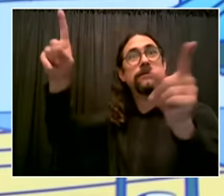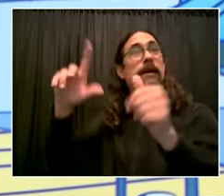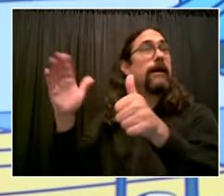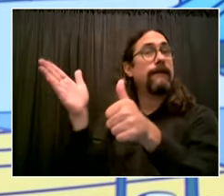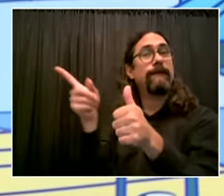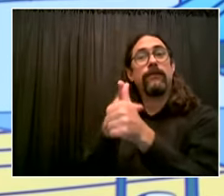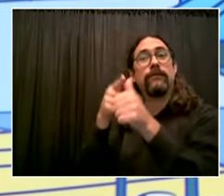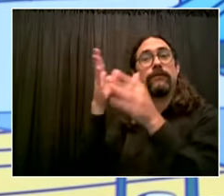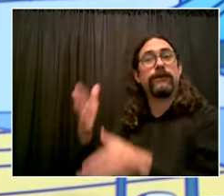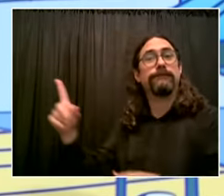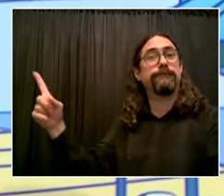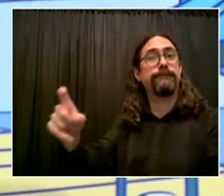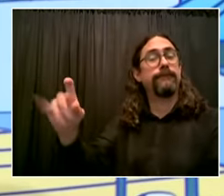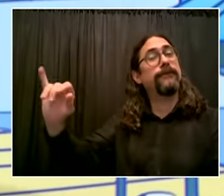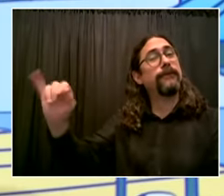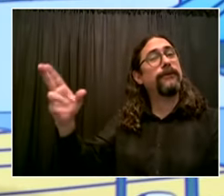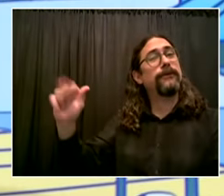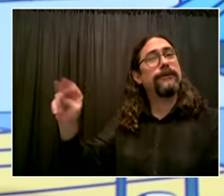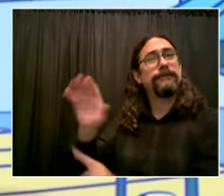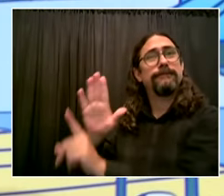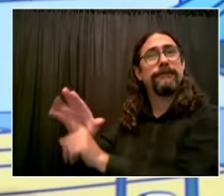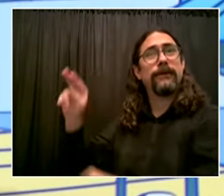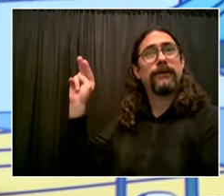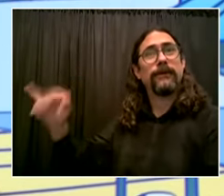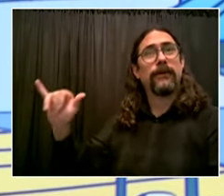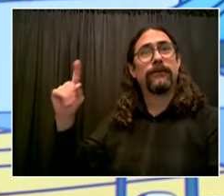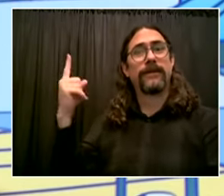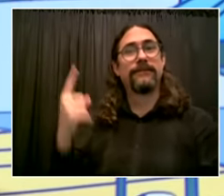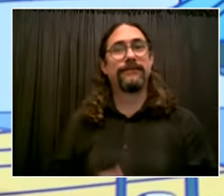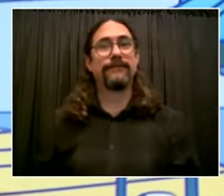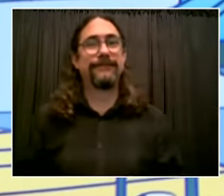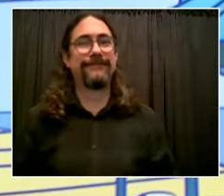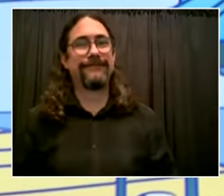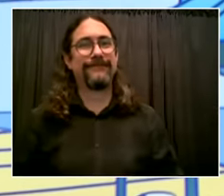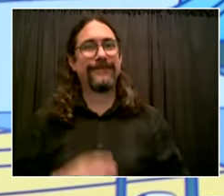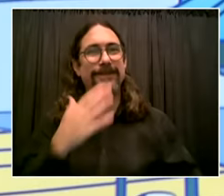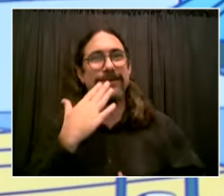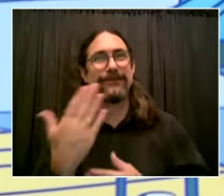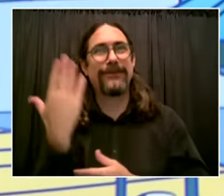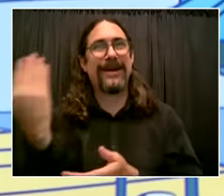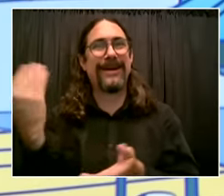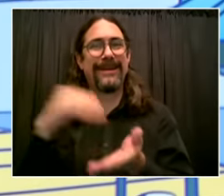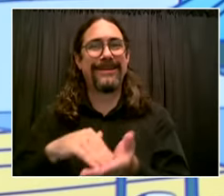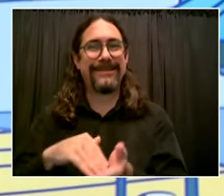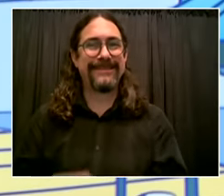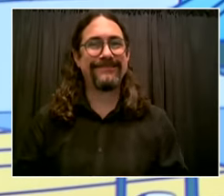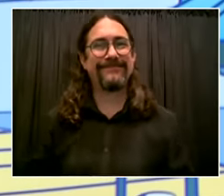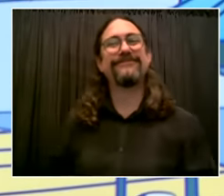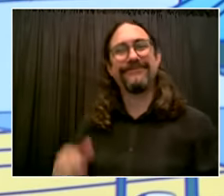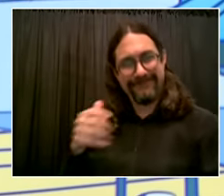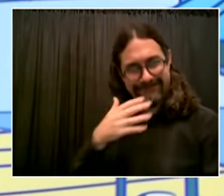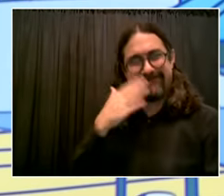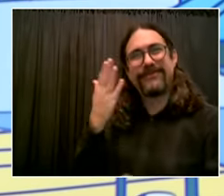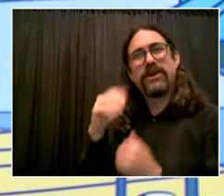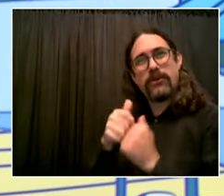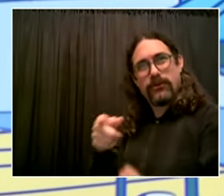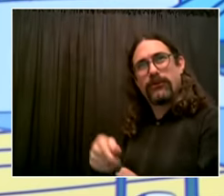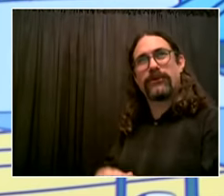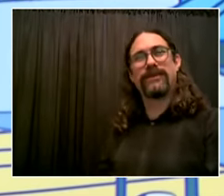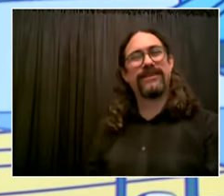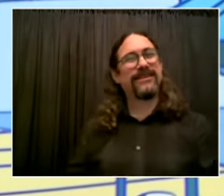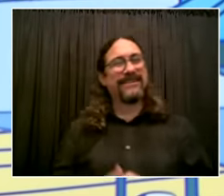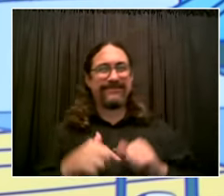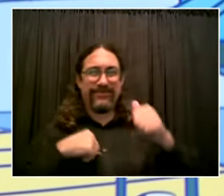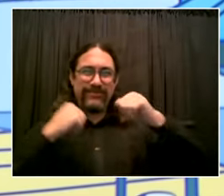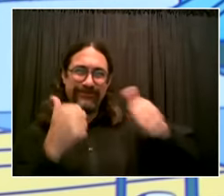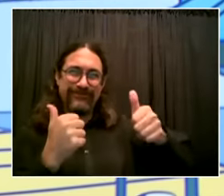morning again mr mayor good morning juan manuel how you doing very good thank you uh so i'm guessing because